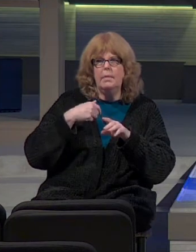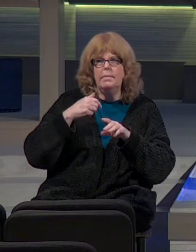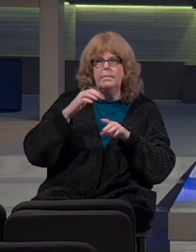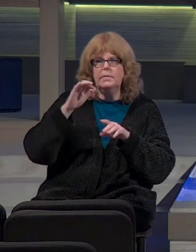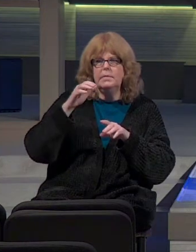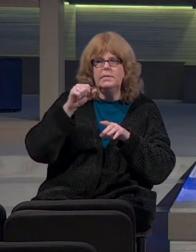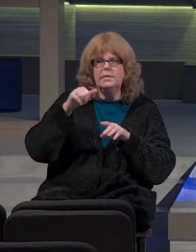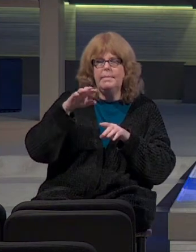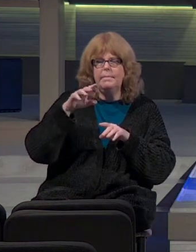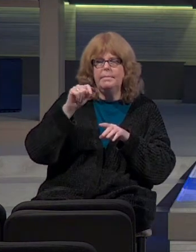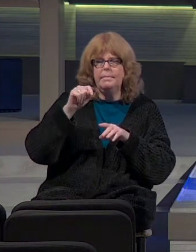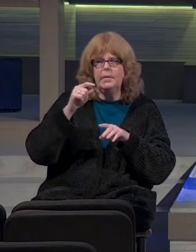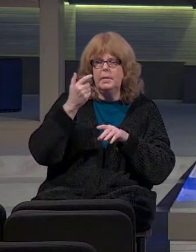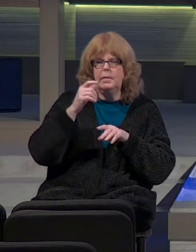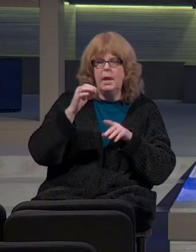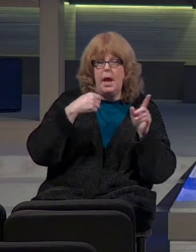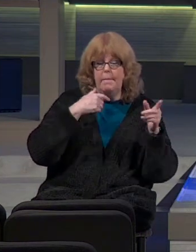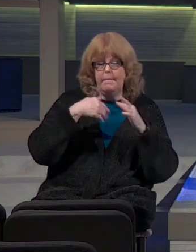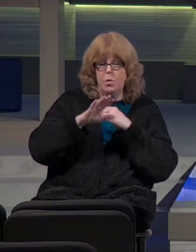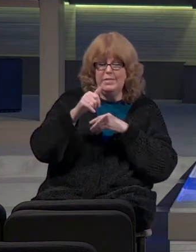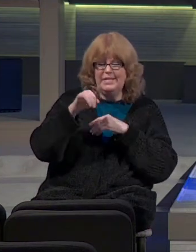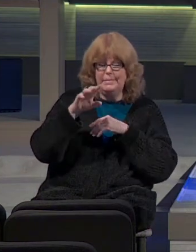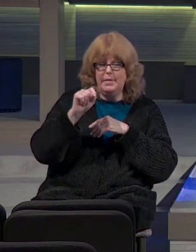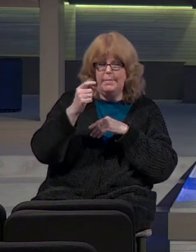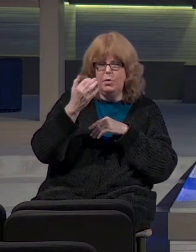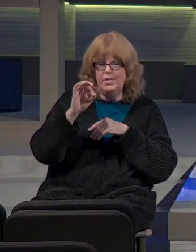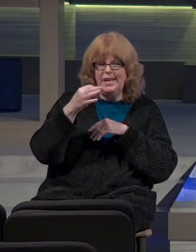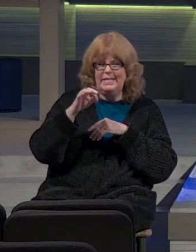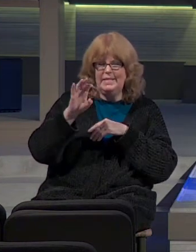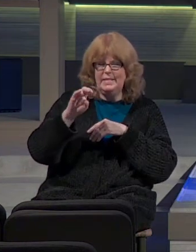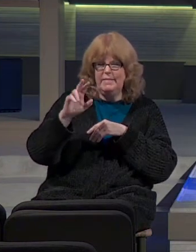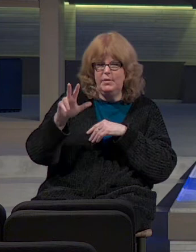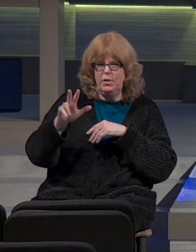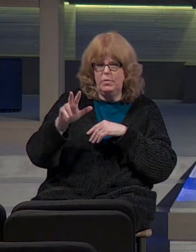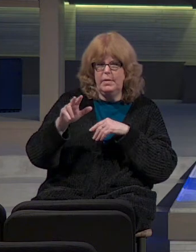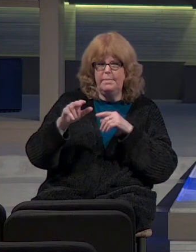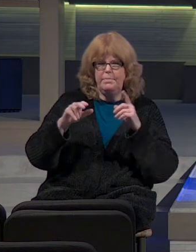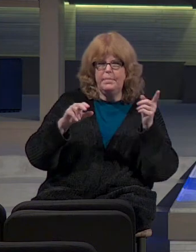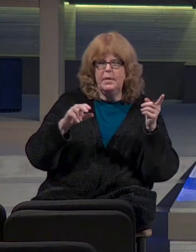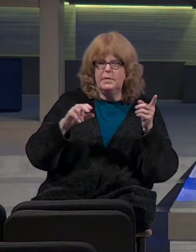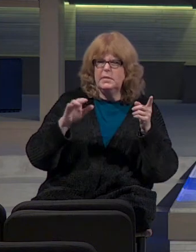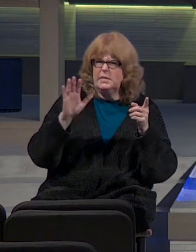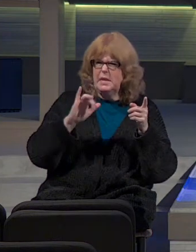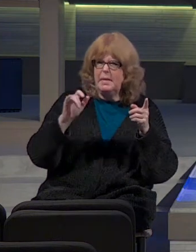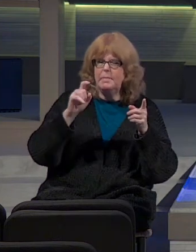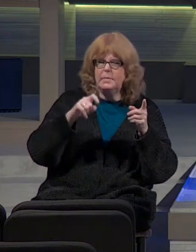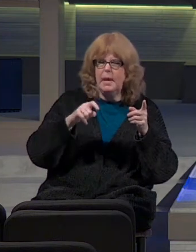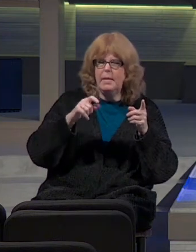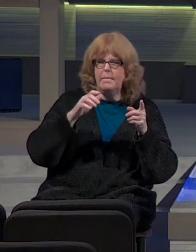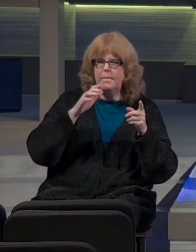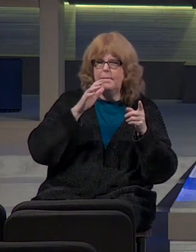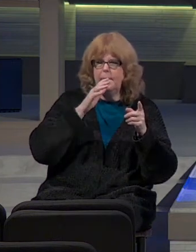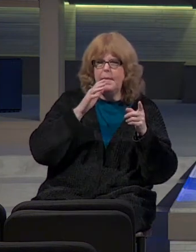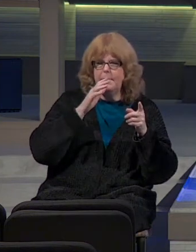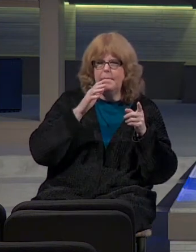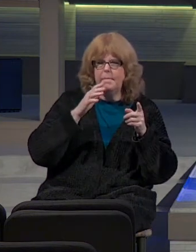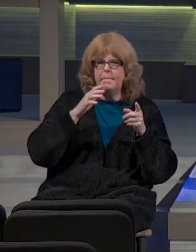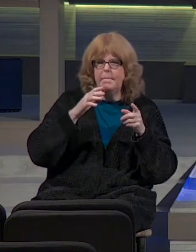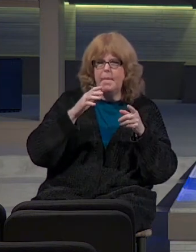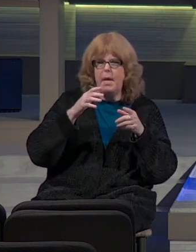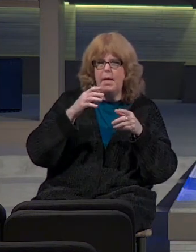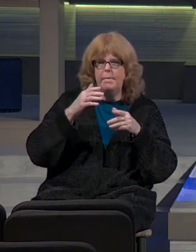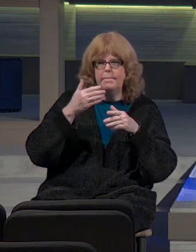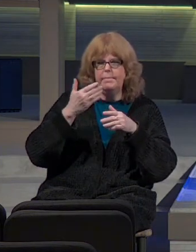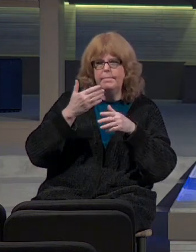73 year, 1973 baby. So this weekend is like about the time. You know, my mom would be horrified if she knew I ever even pieced that